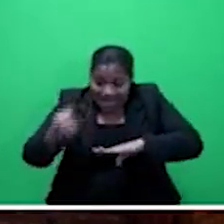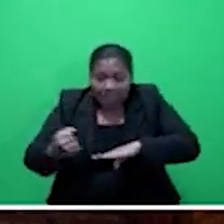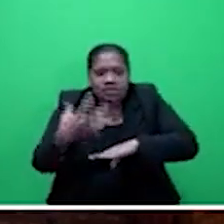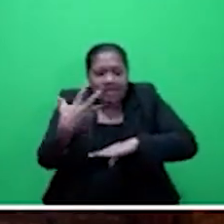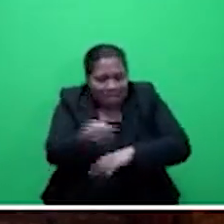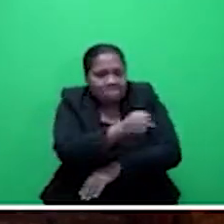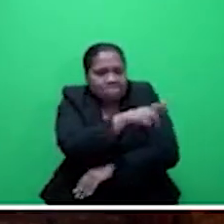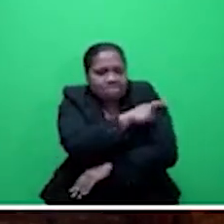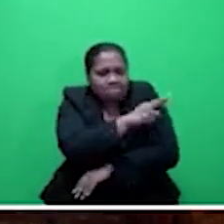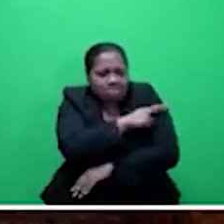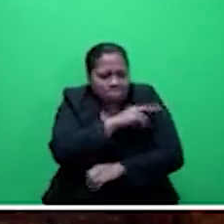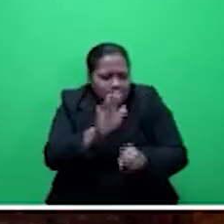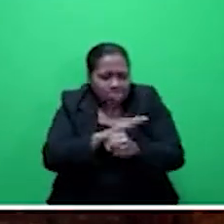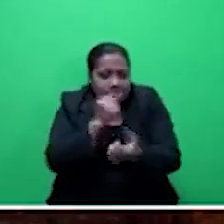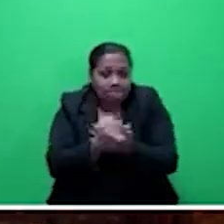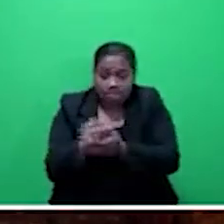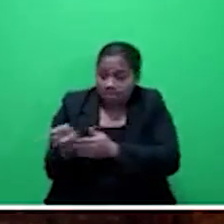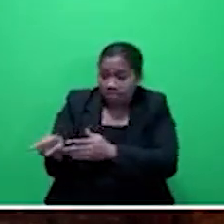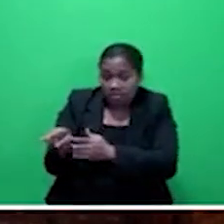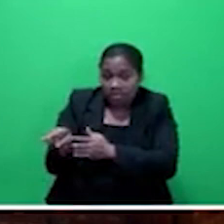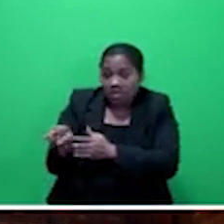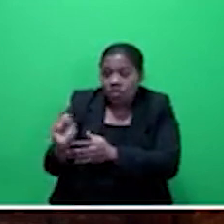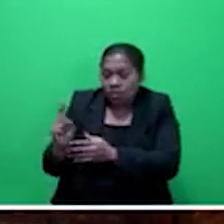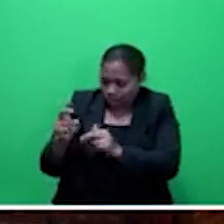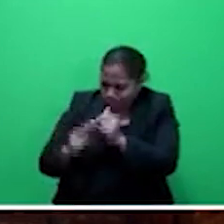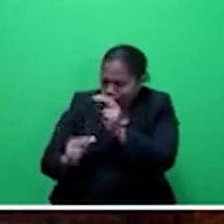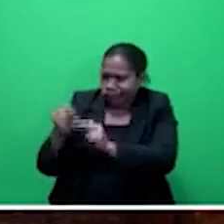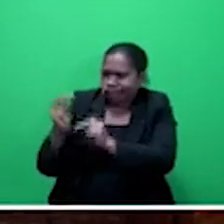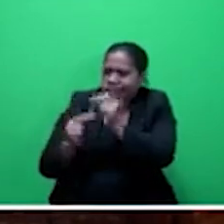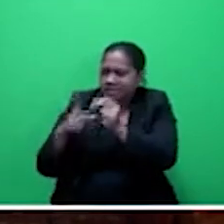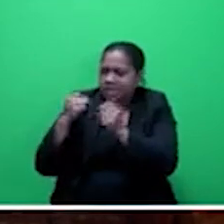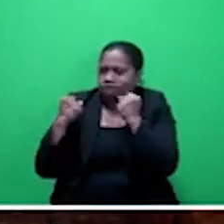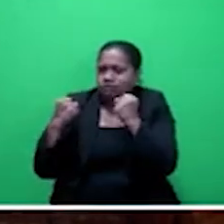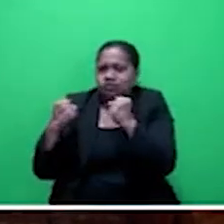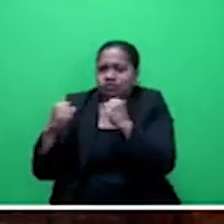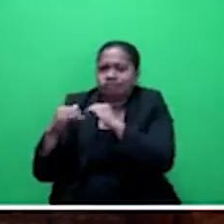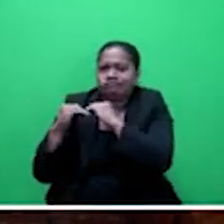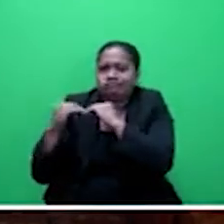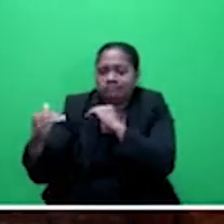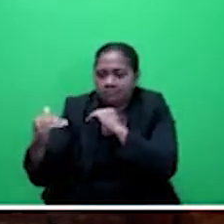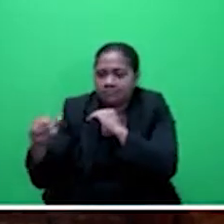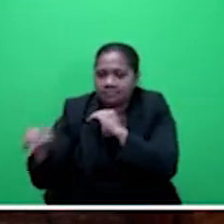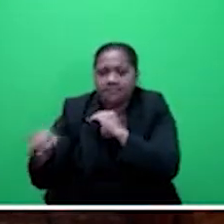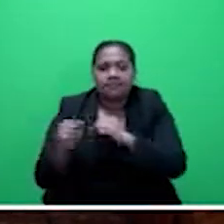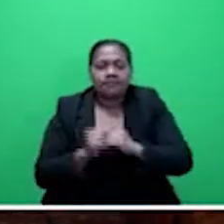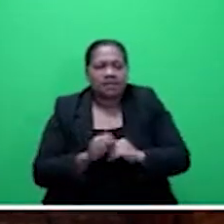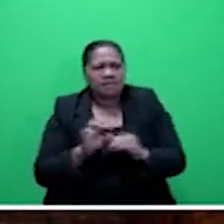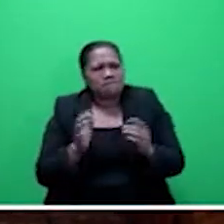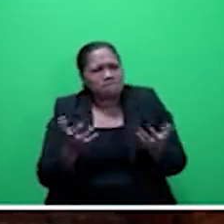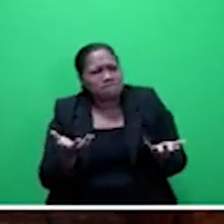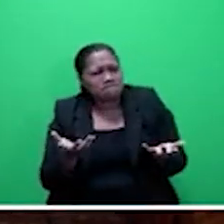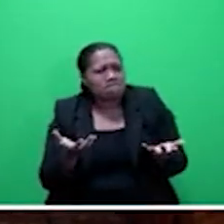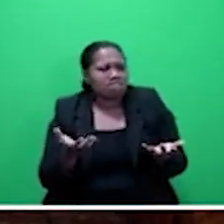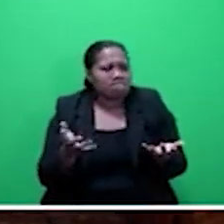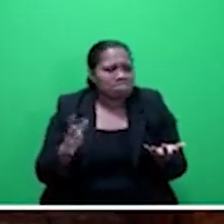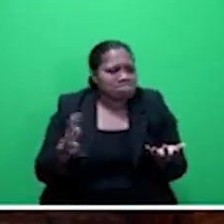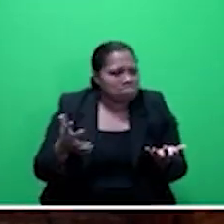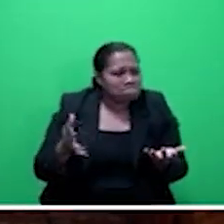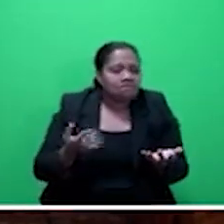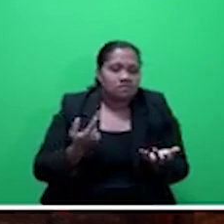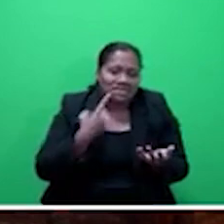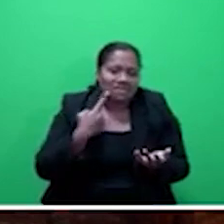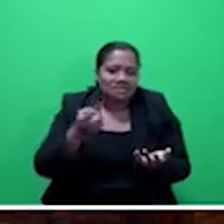sure that these facilities are built to standard. And unfortunately, I say that again, Mr Speaker,